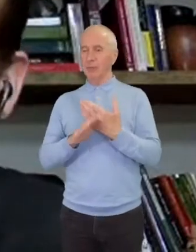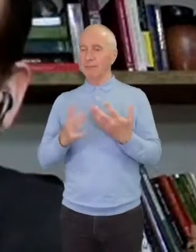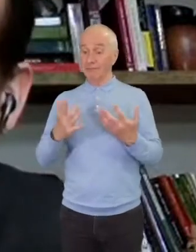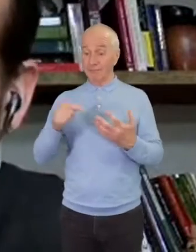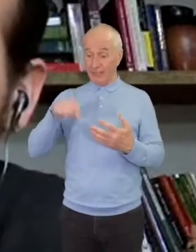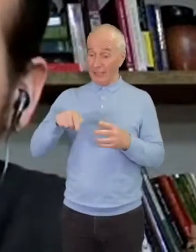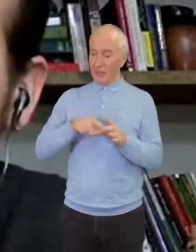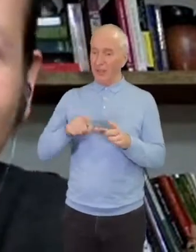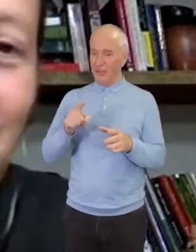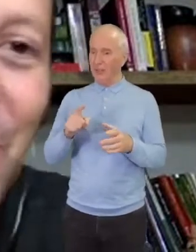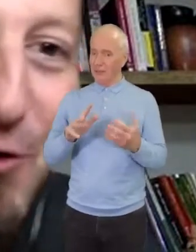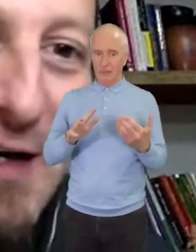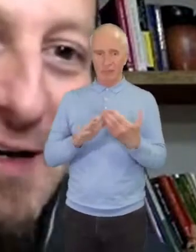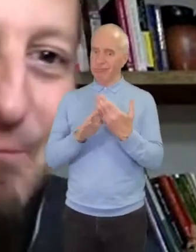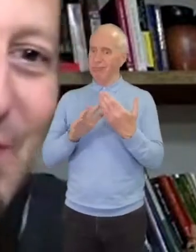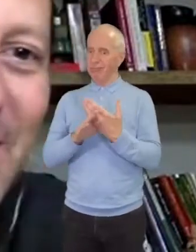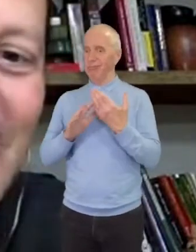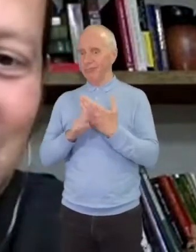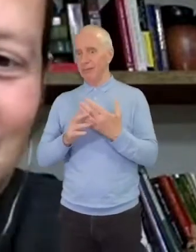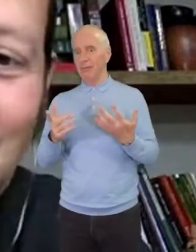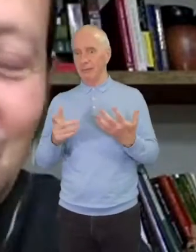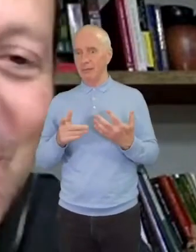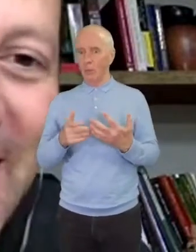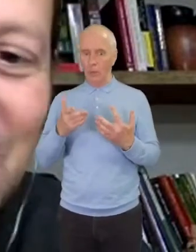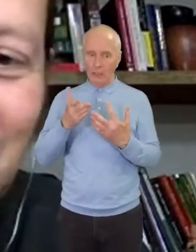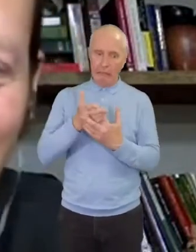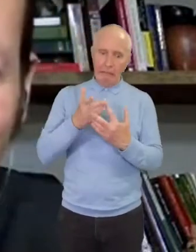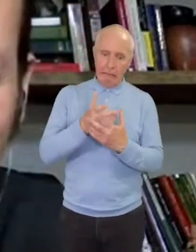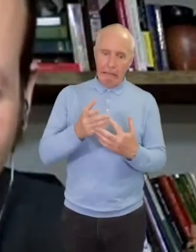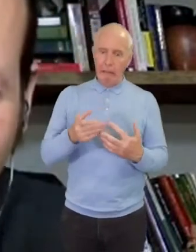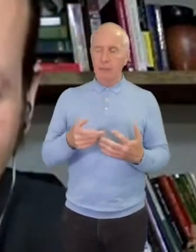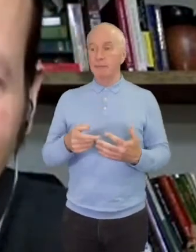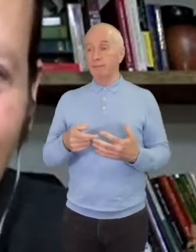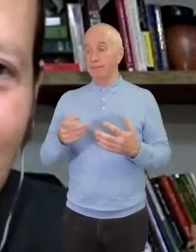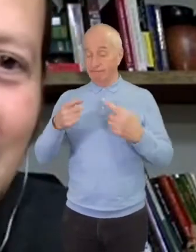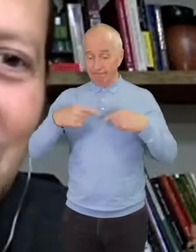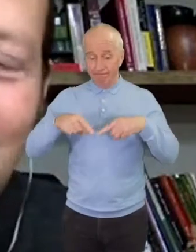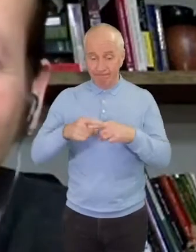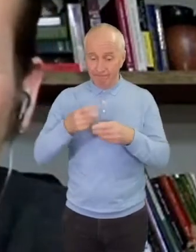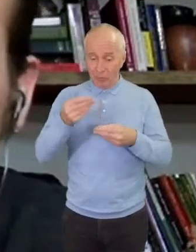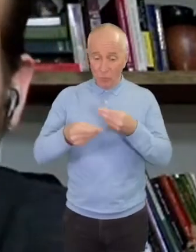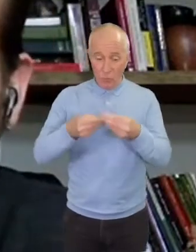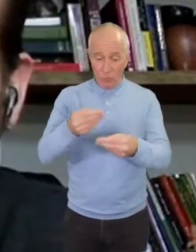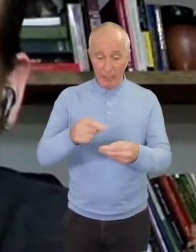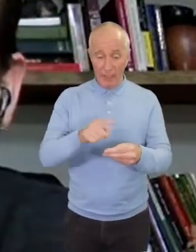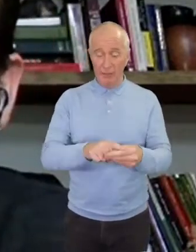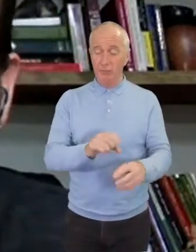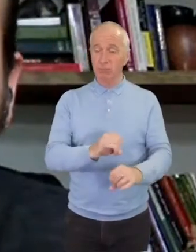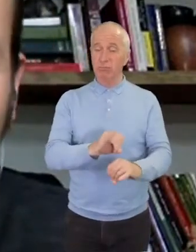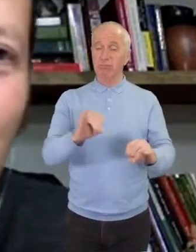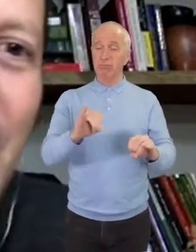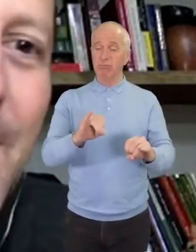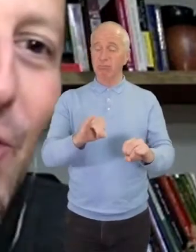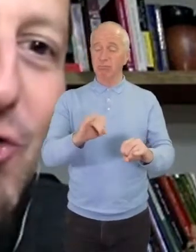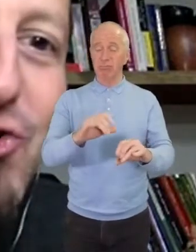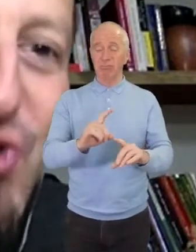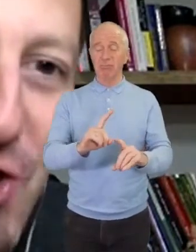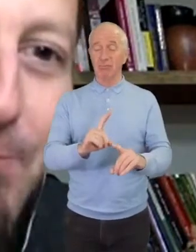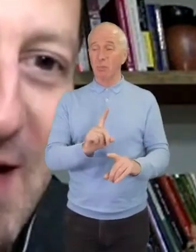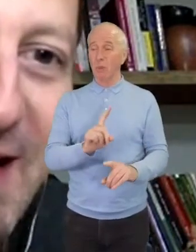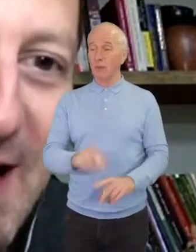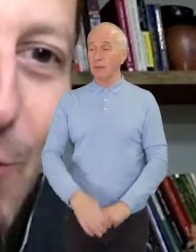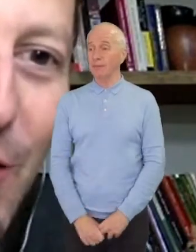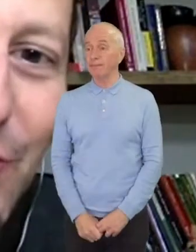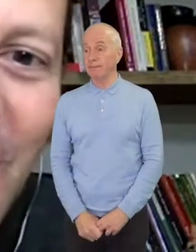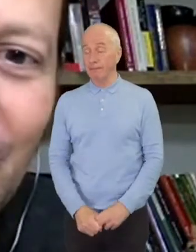other obvious part of this story that is so scandalous is that the people who